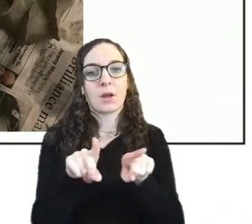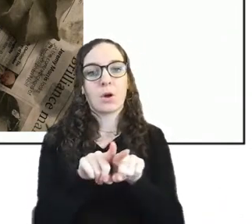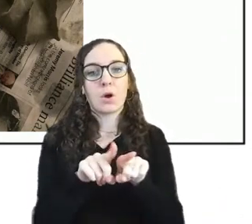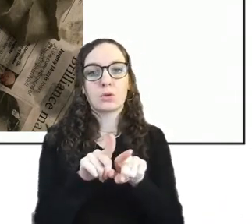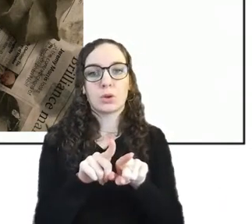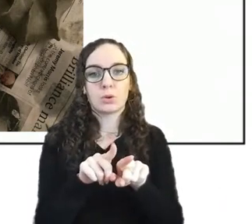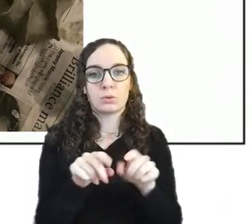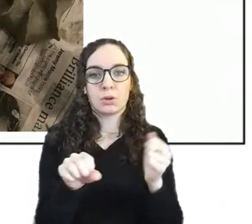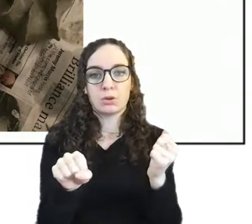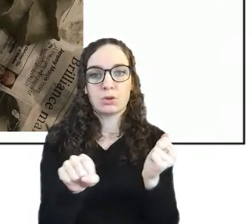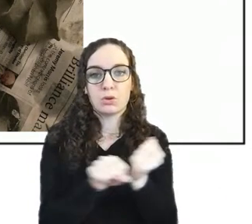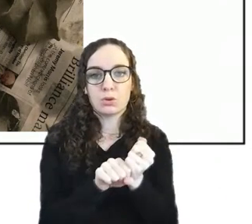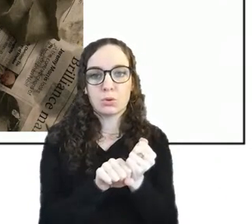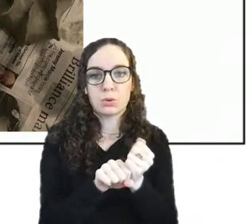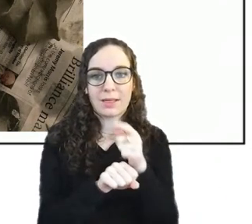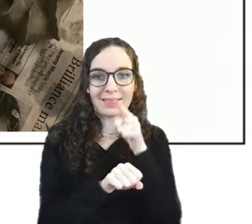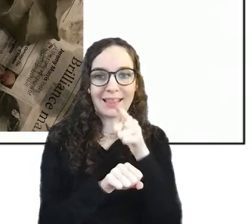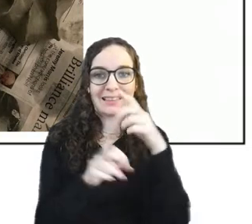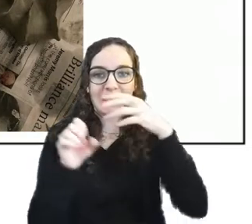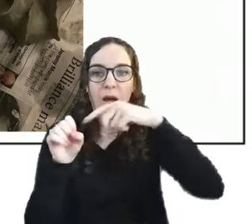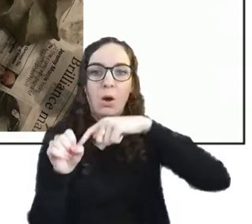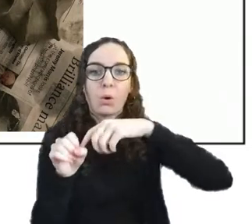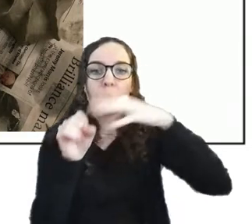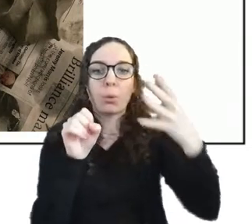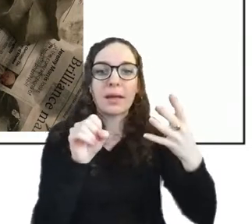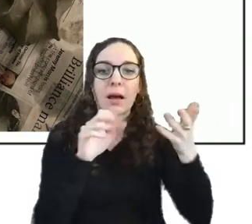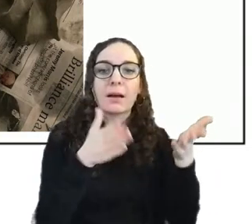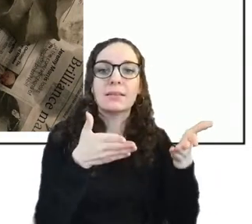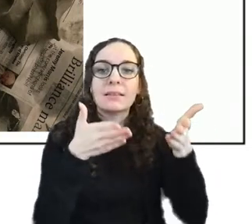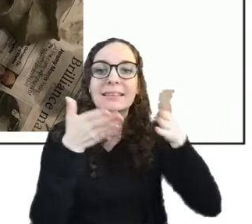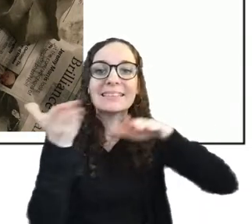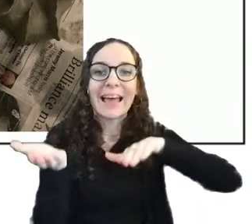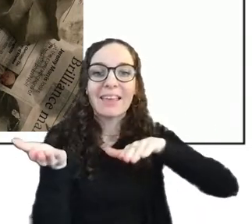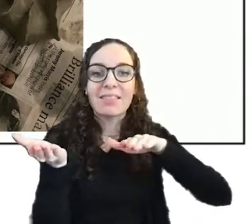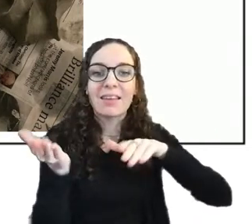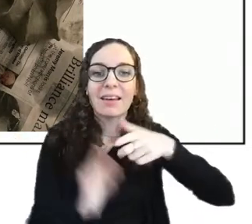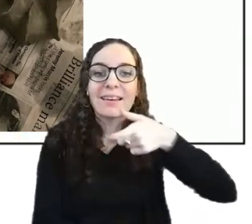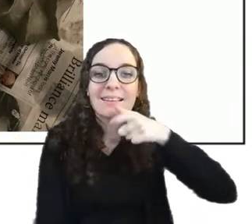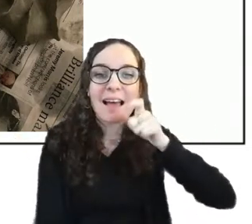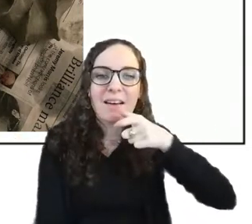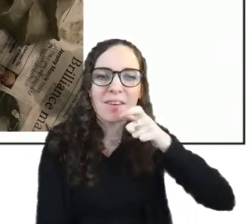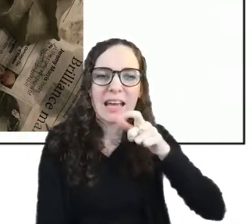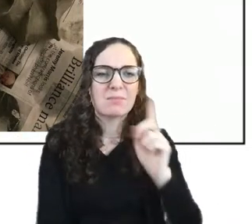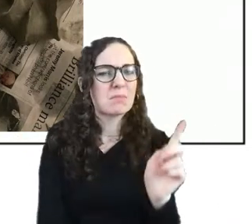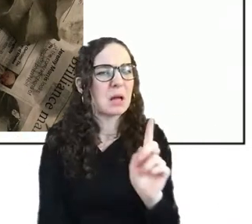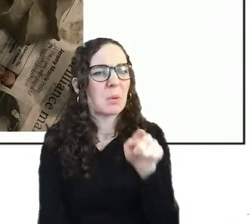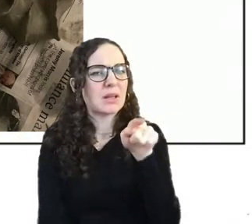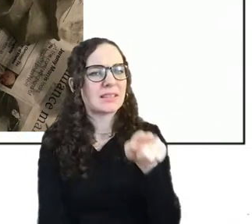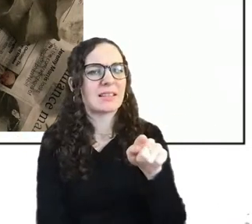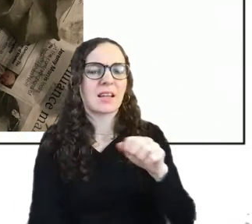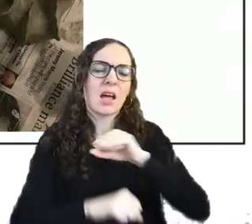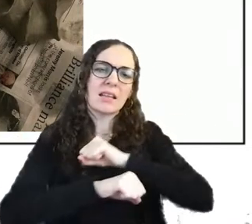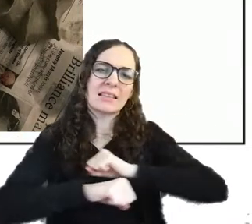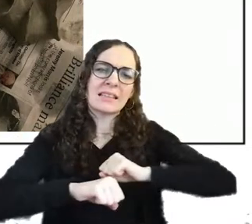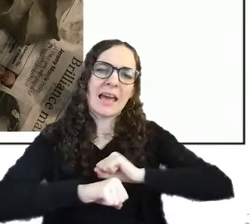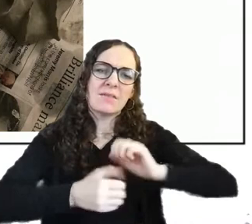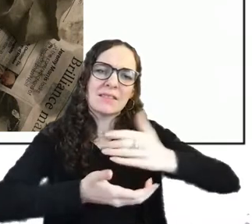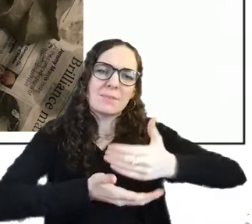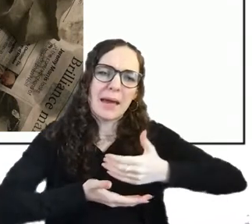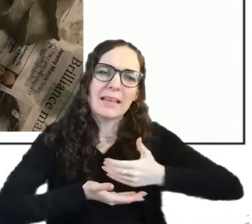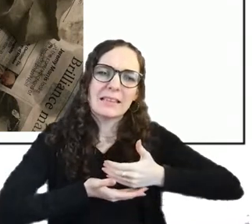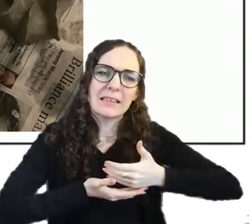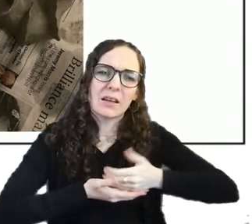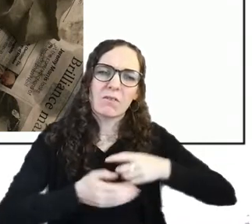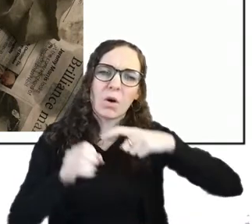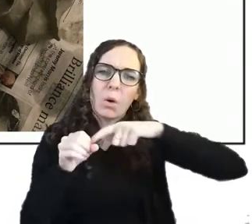and yoni queer death cafe so this is like a safe place for queer people to talk about loss and grief because unfortunately